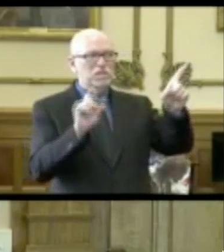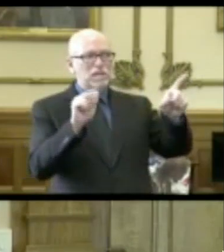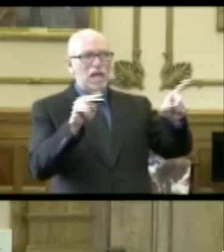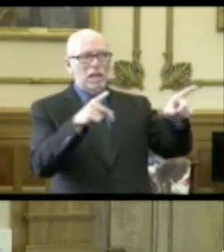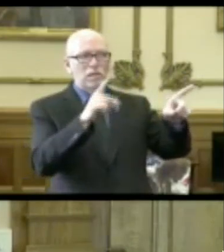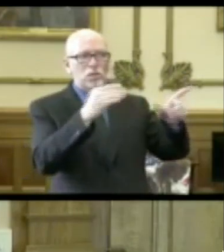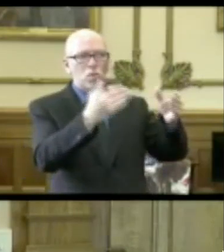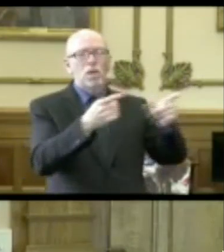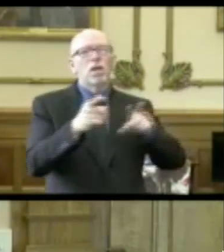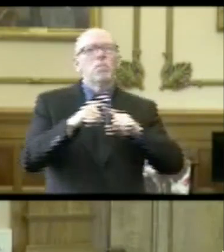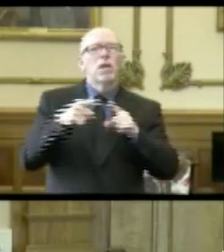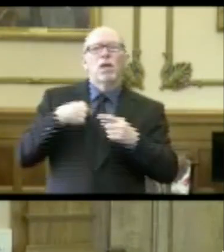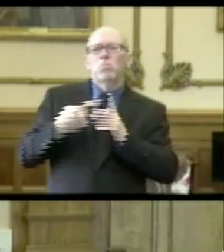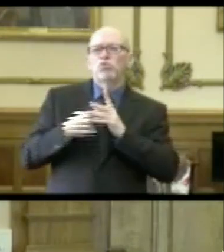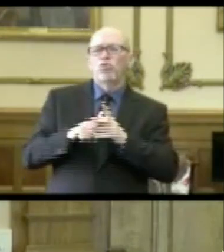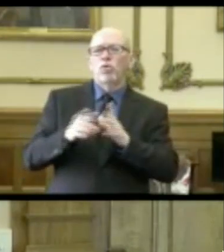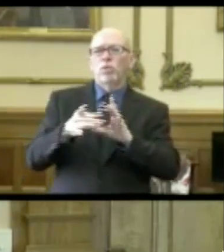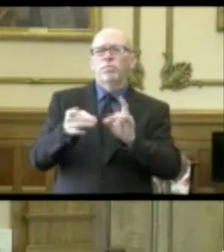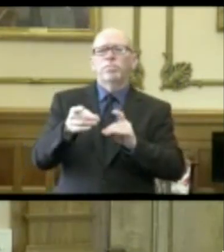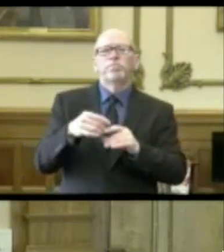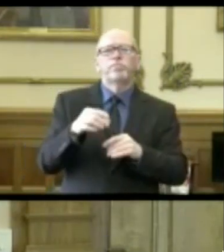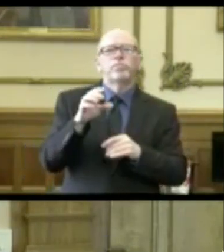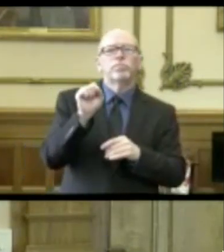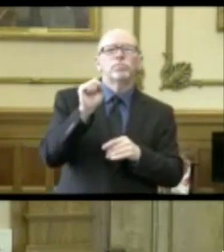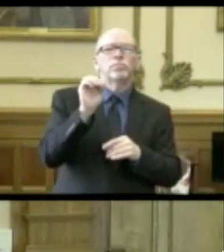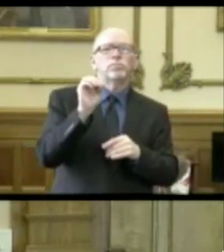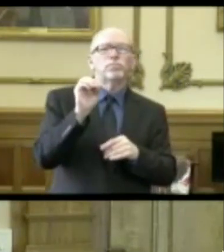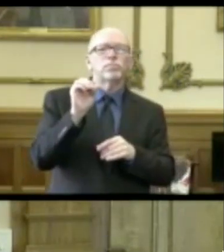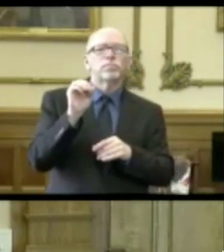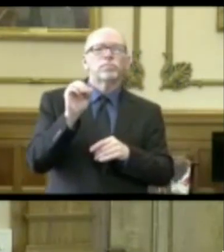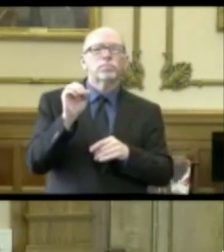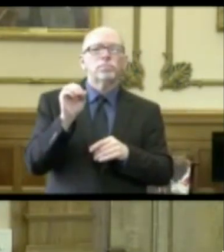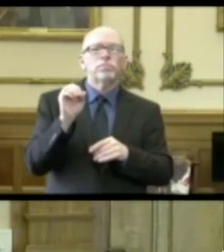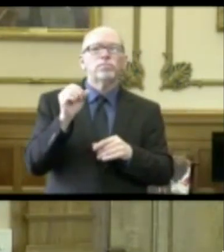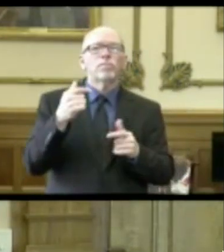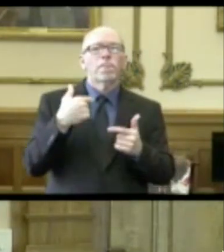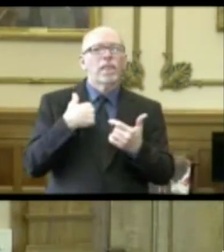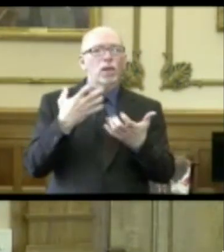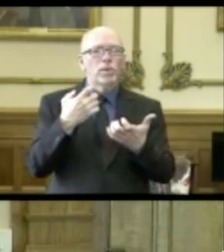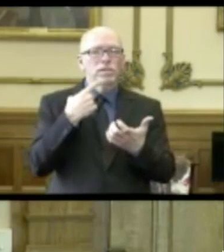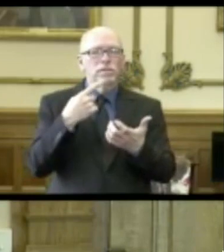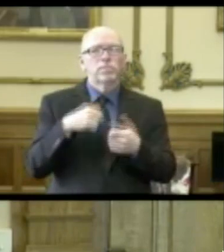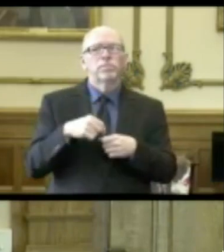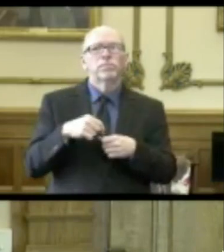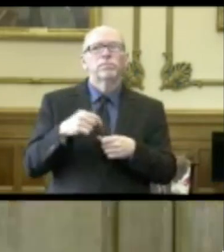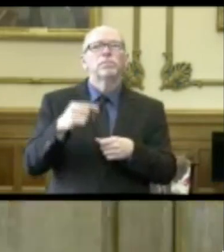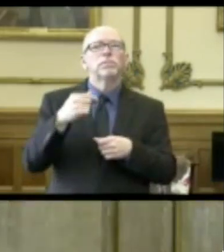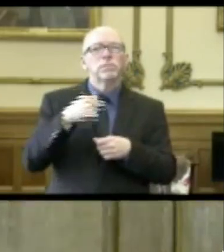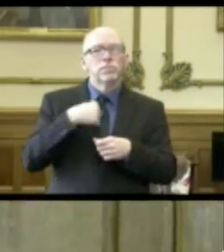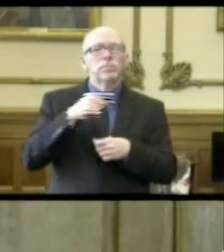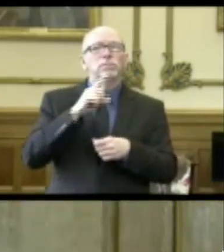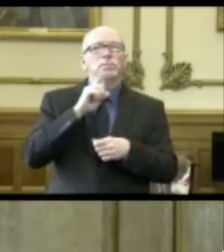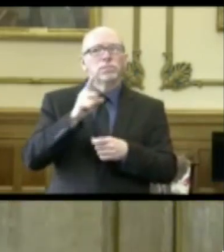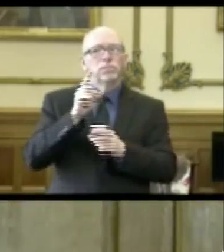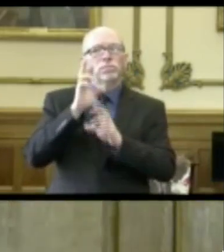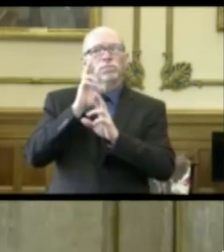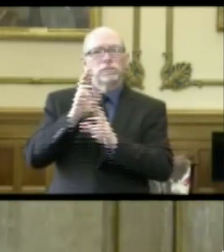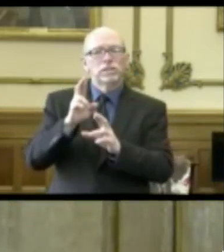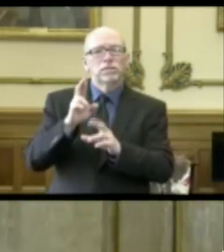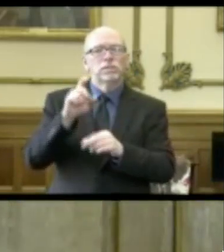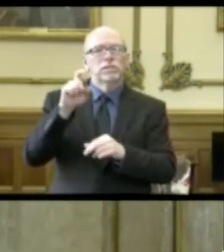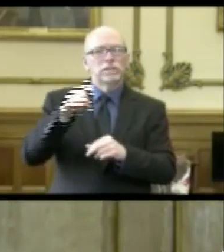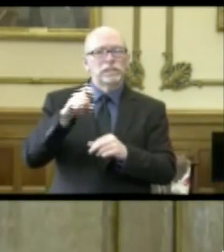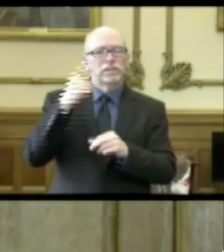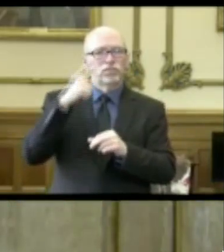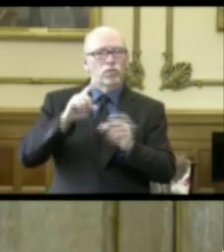stay there, but I want to start real quick. So I want to say that I absolutely respect the need